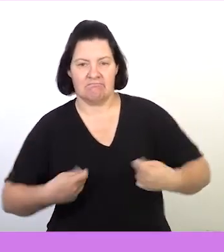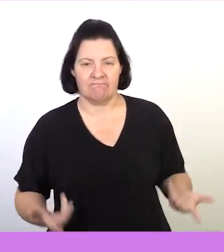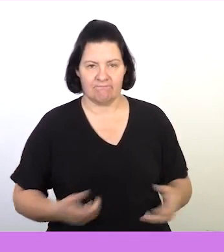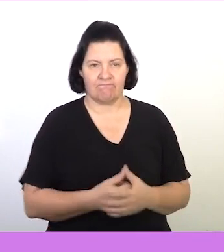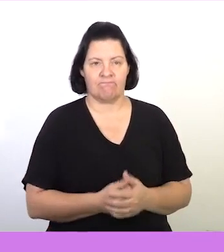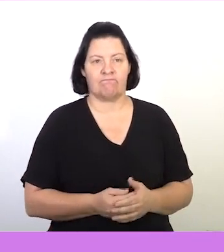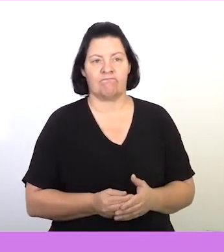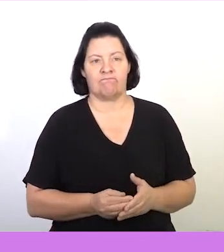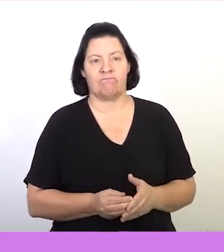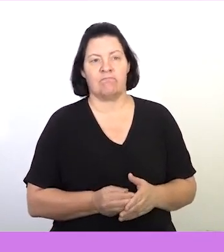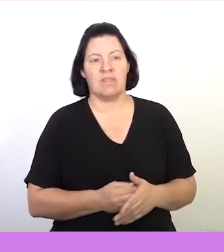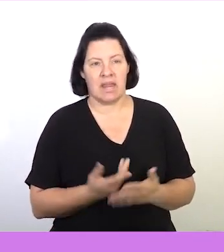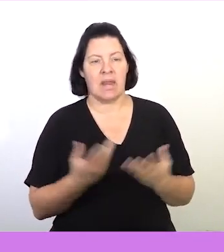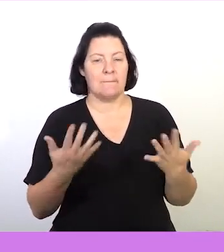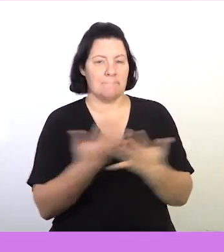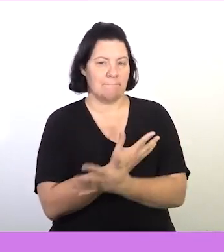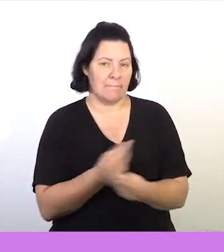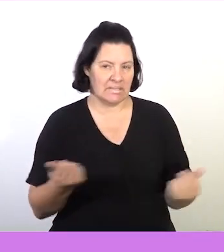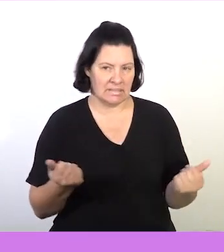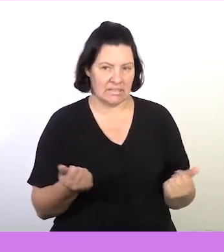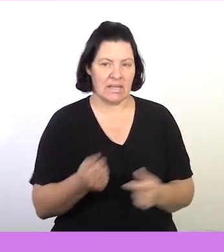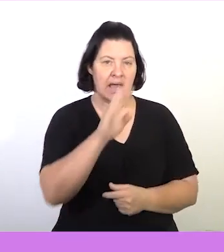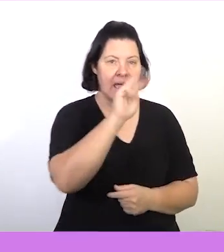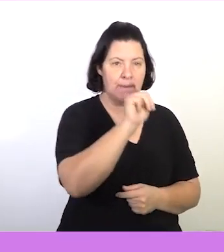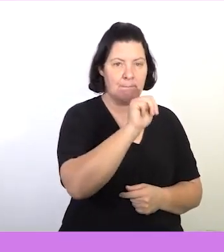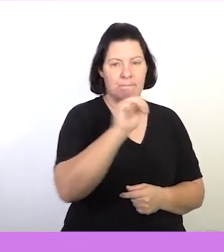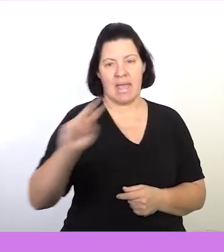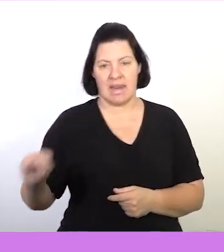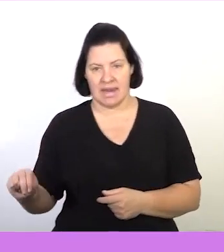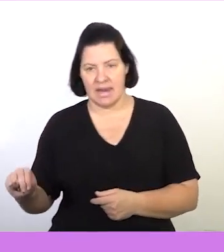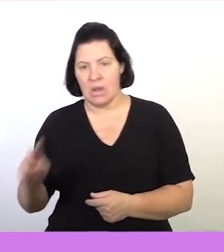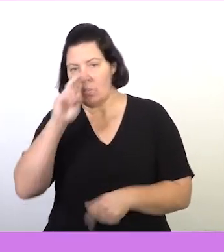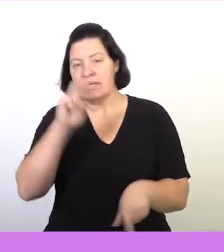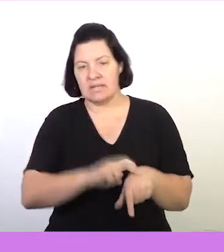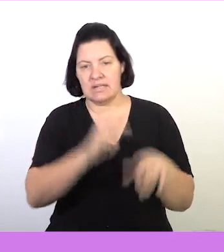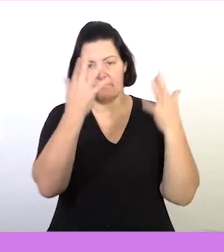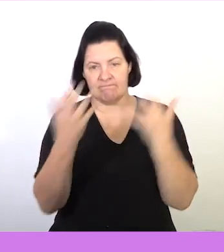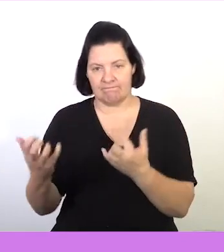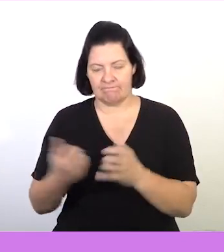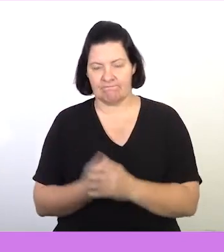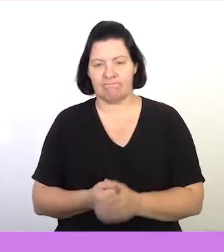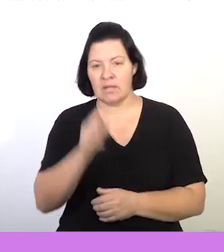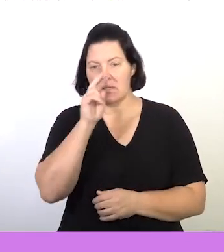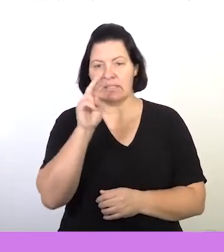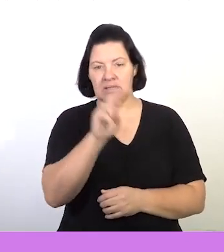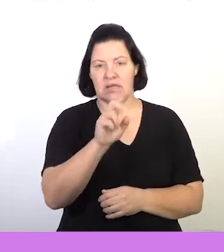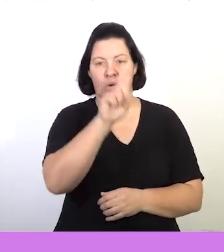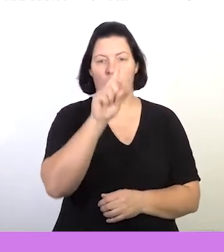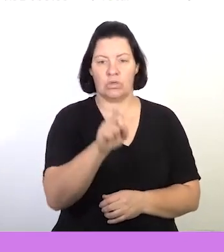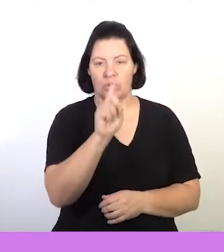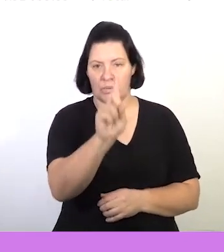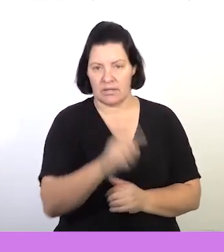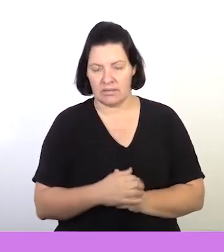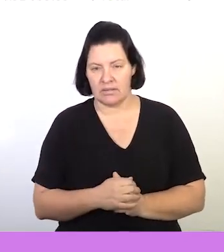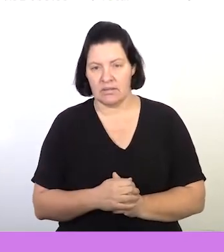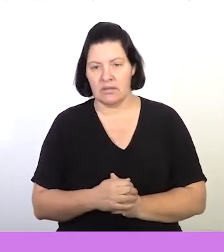Then we also have a few missing values which is M and N that we need to calculate. All right. So let's look at